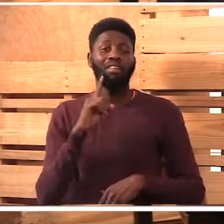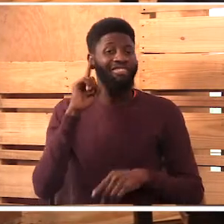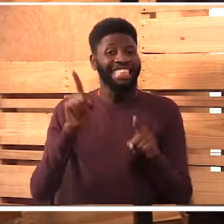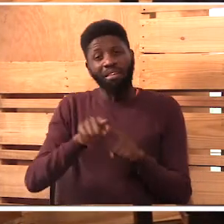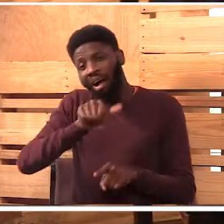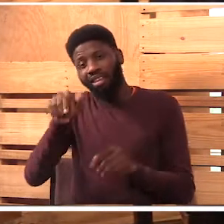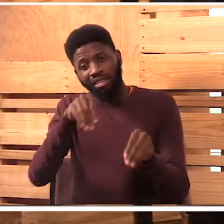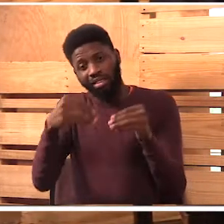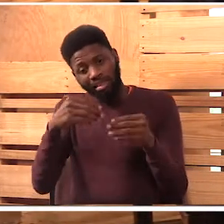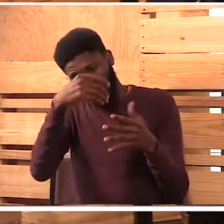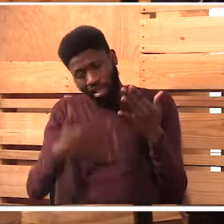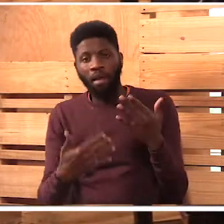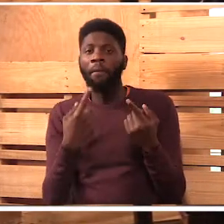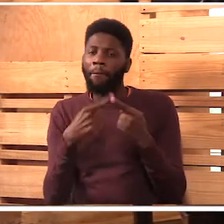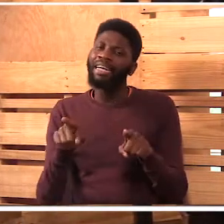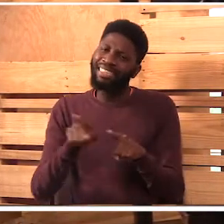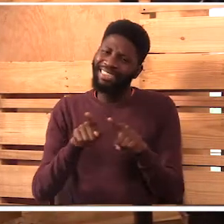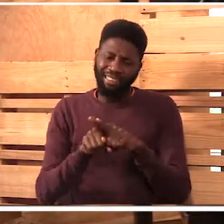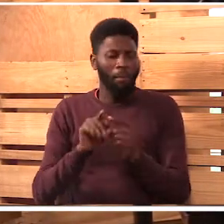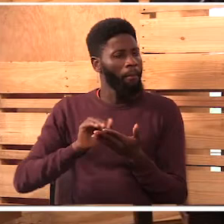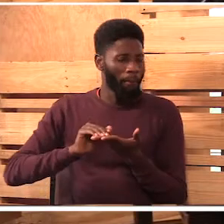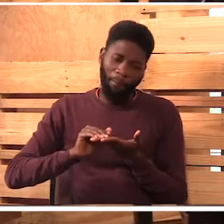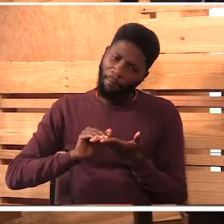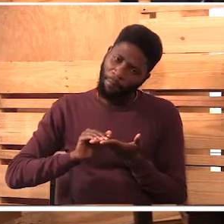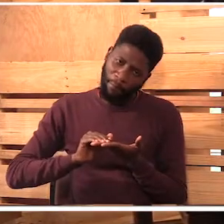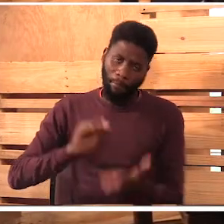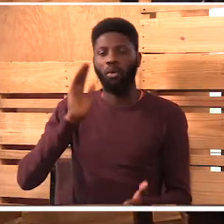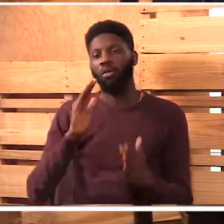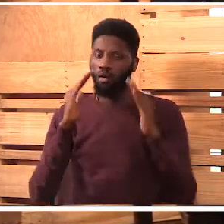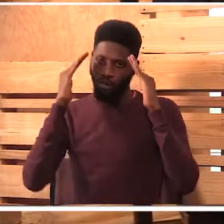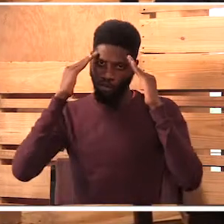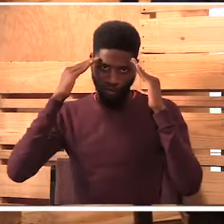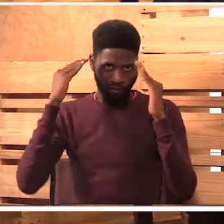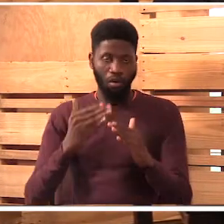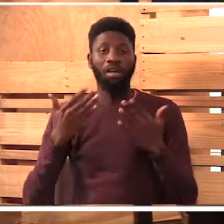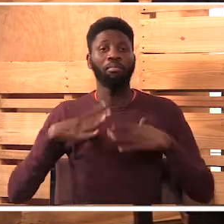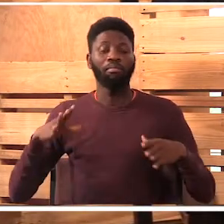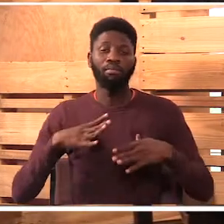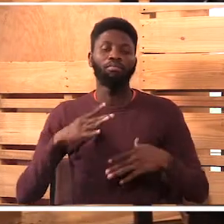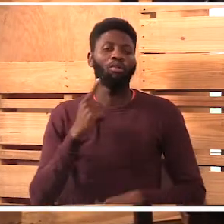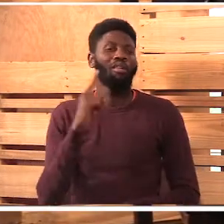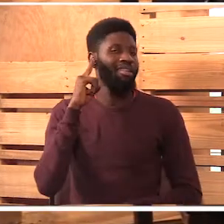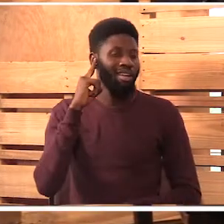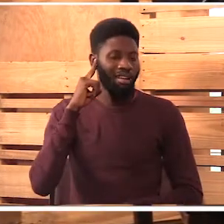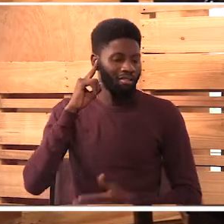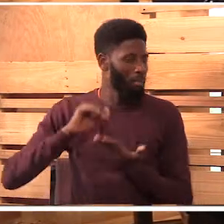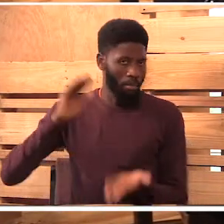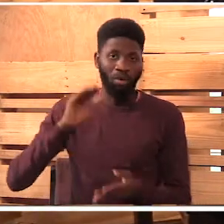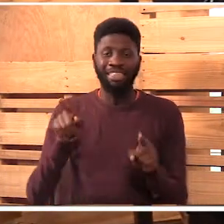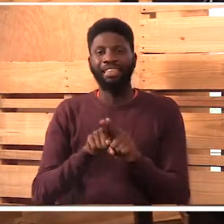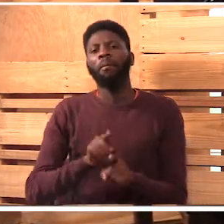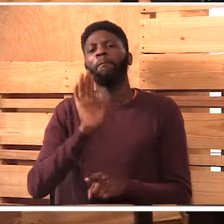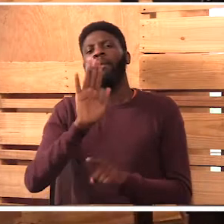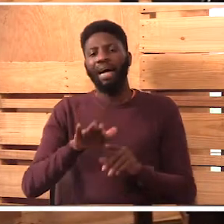disabilities. But mostly, waangalie watu wakona hearing impairments sana sana, na watoto